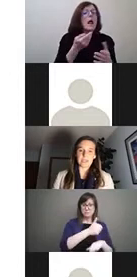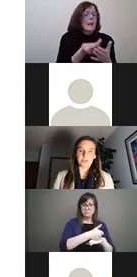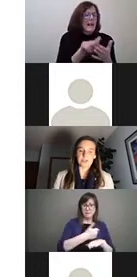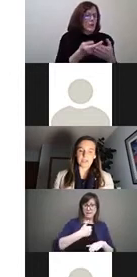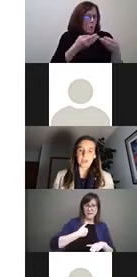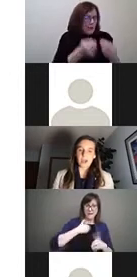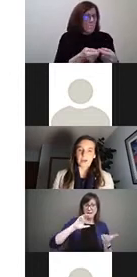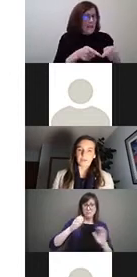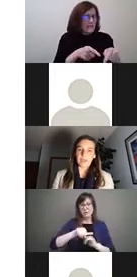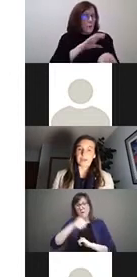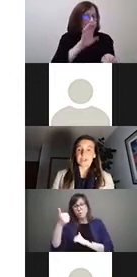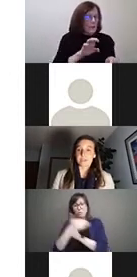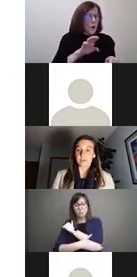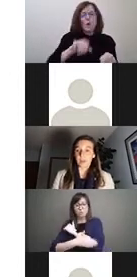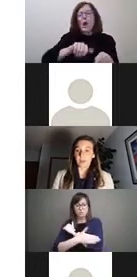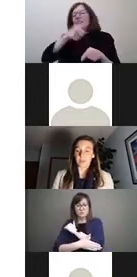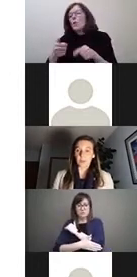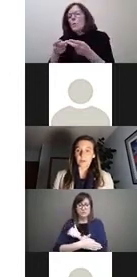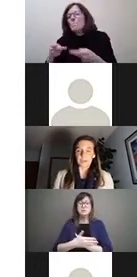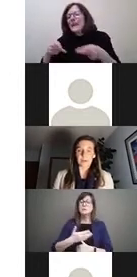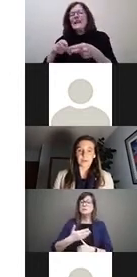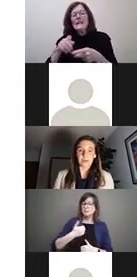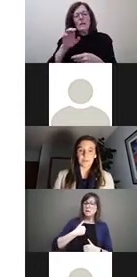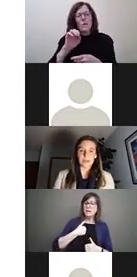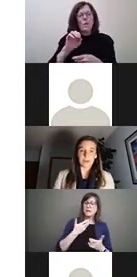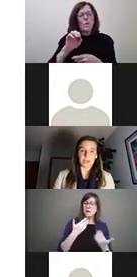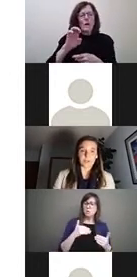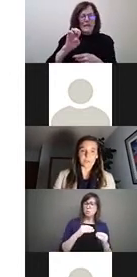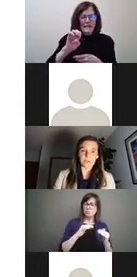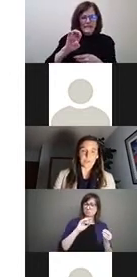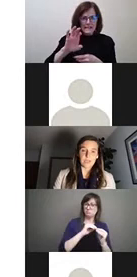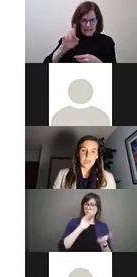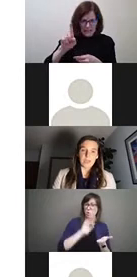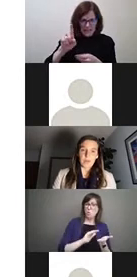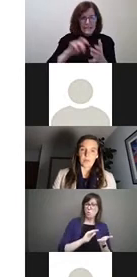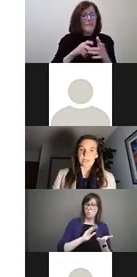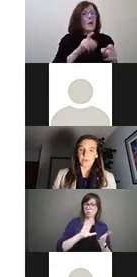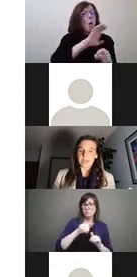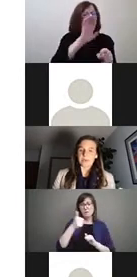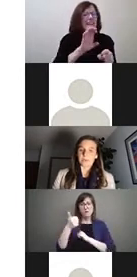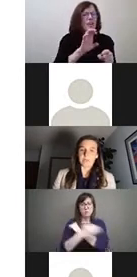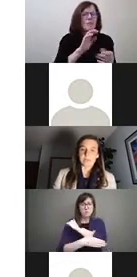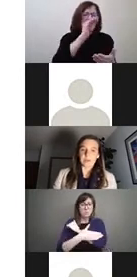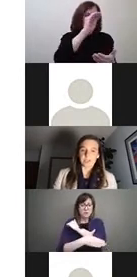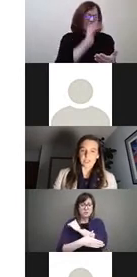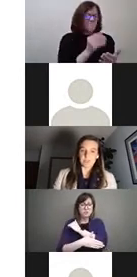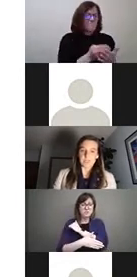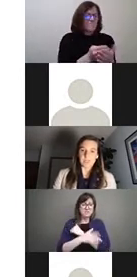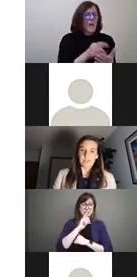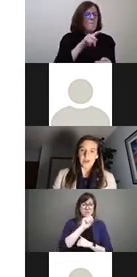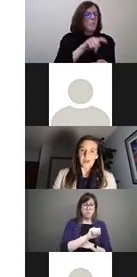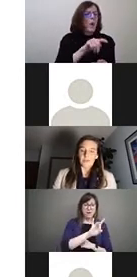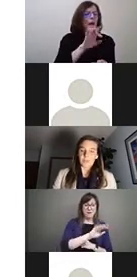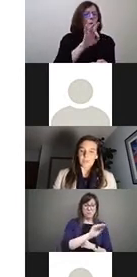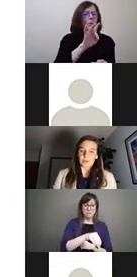OECD countries. Canada does fall a lot lower than many other countries with 0.8% of our GDP,